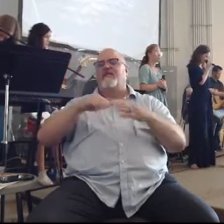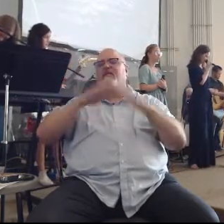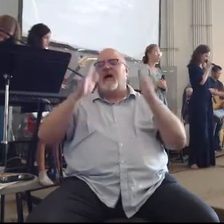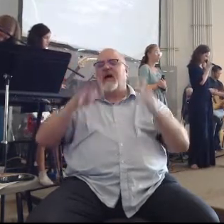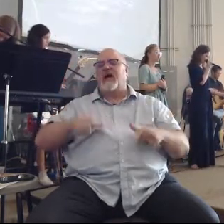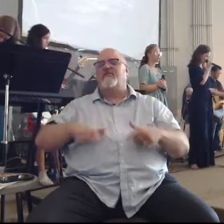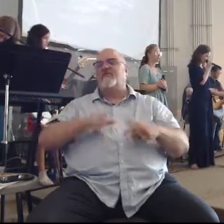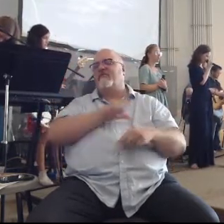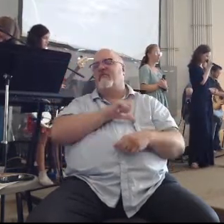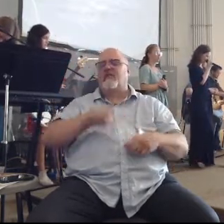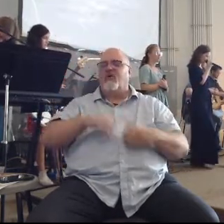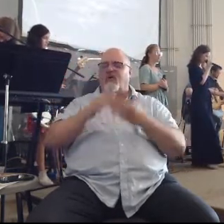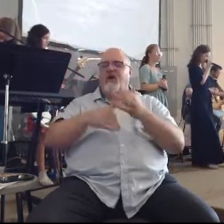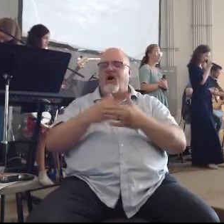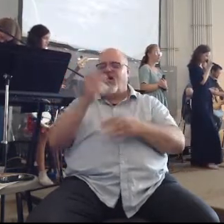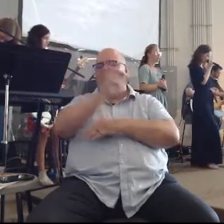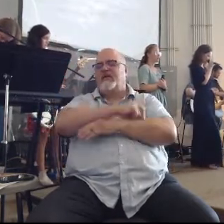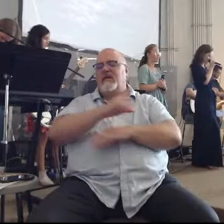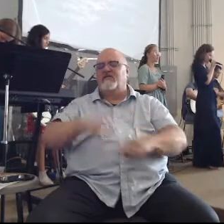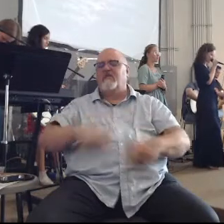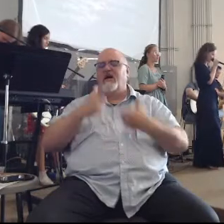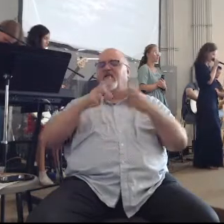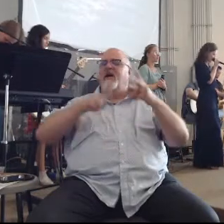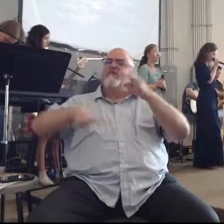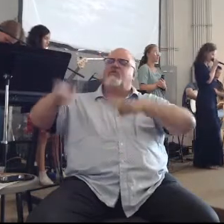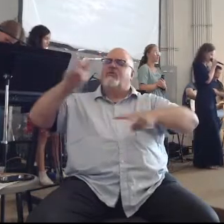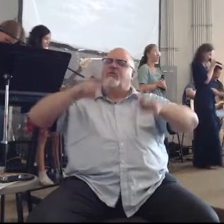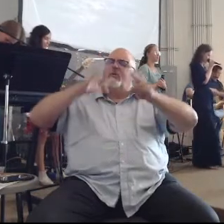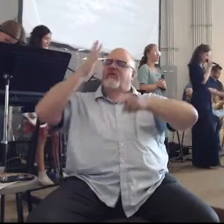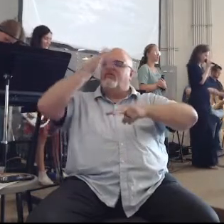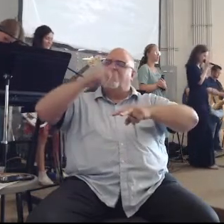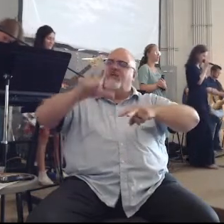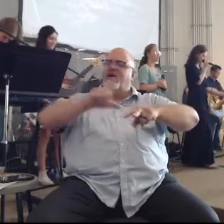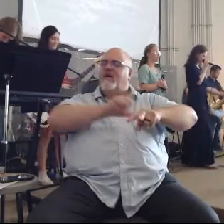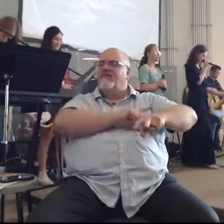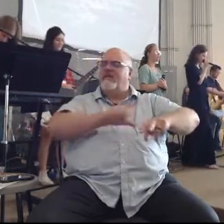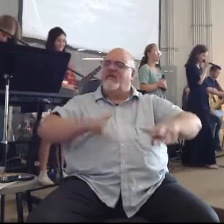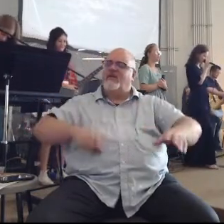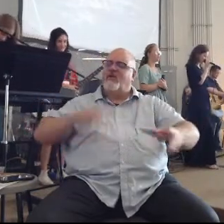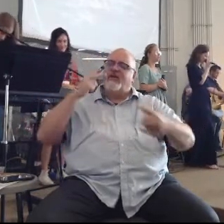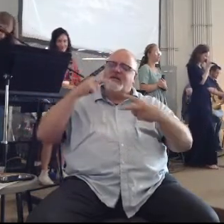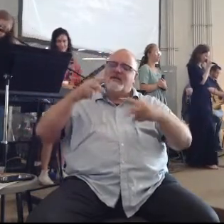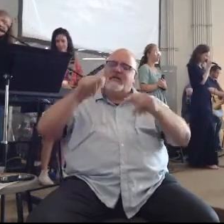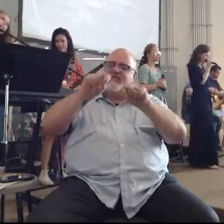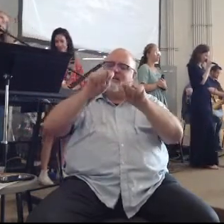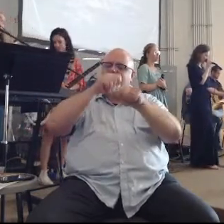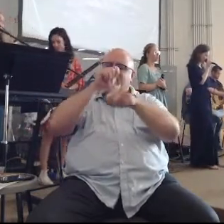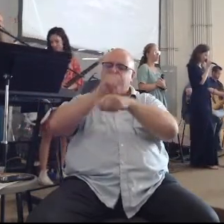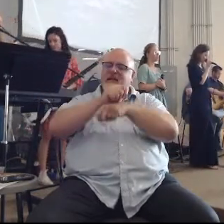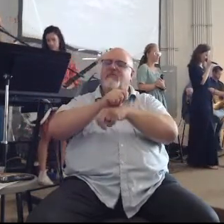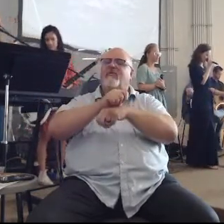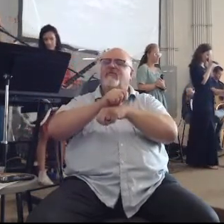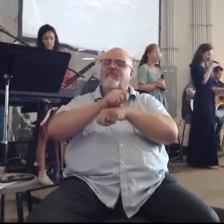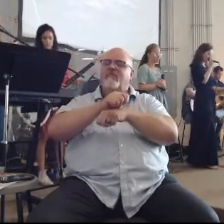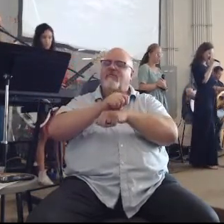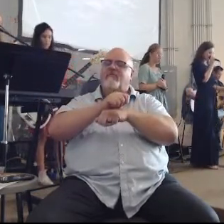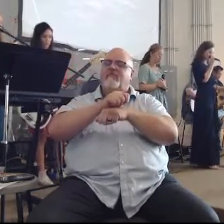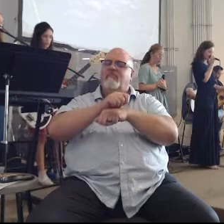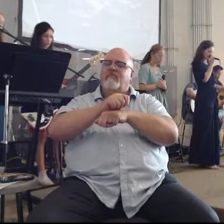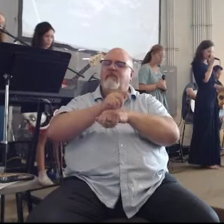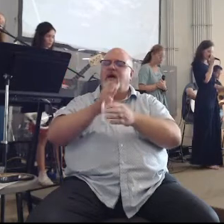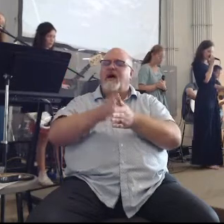All the days of my life To gaze on the beauty of the Lord And to seek Him in His temple Lord, I pray that